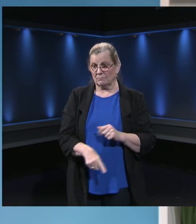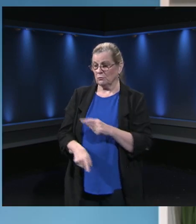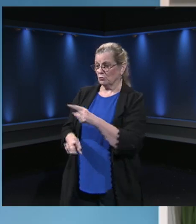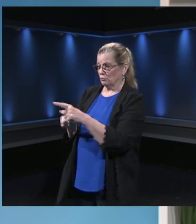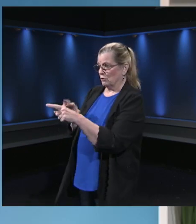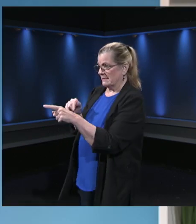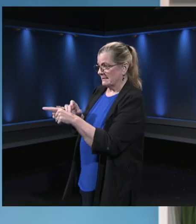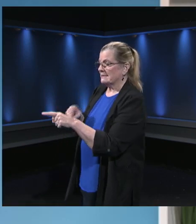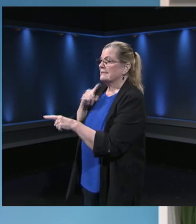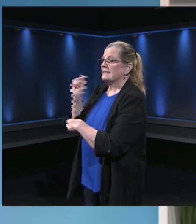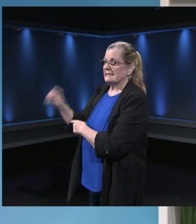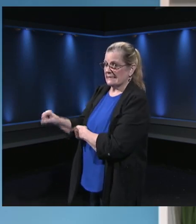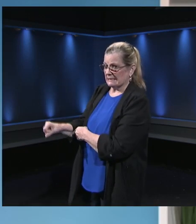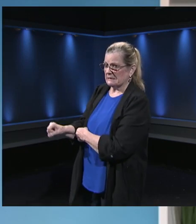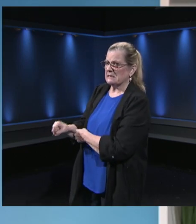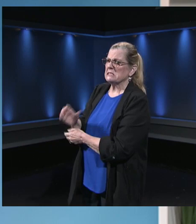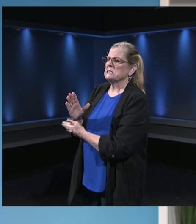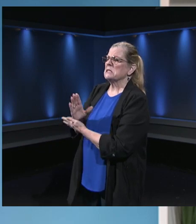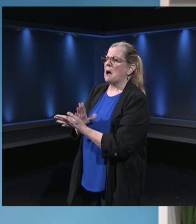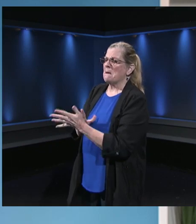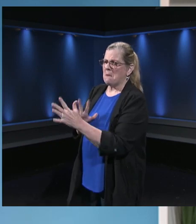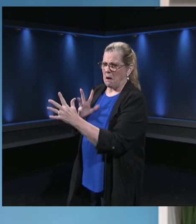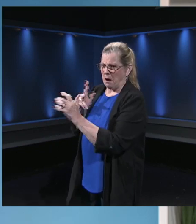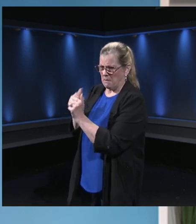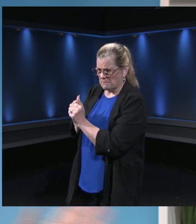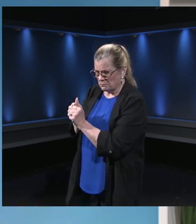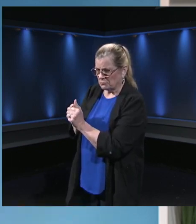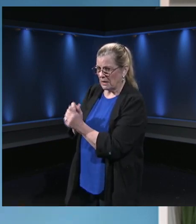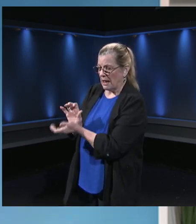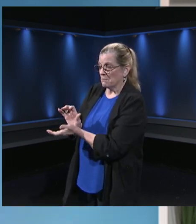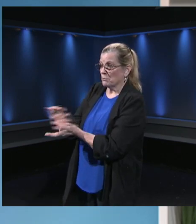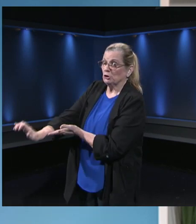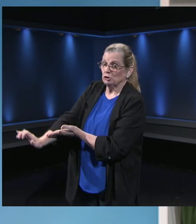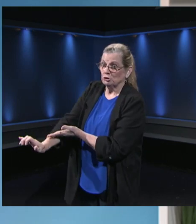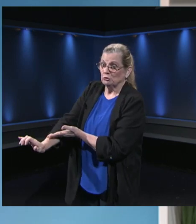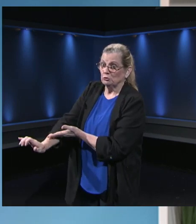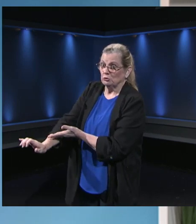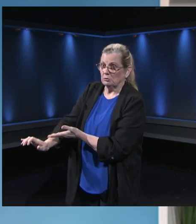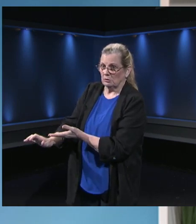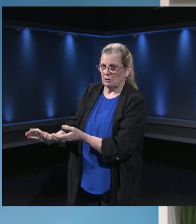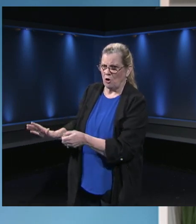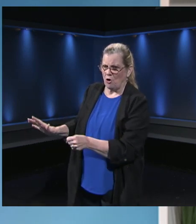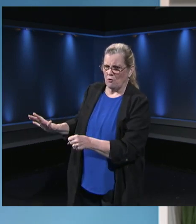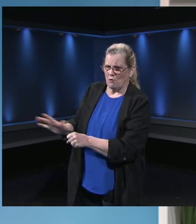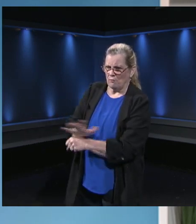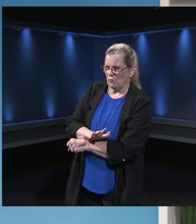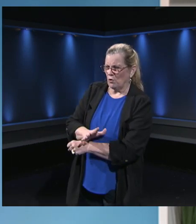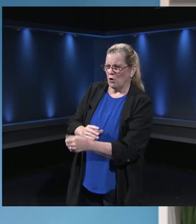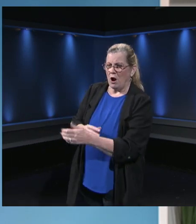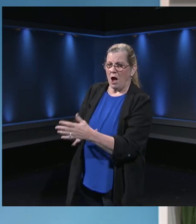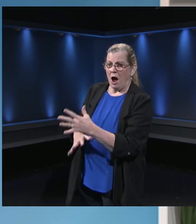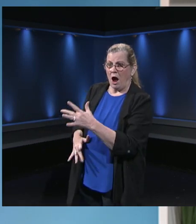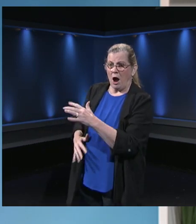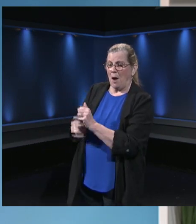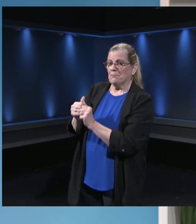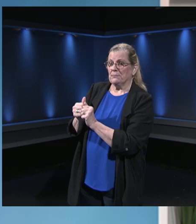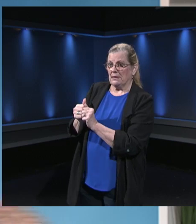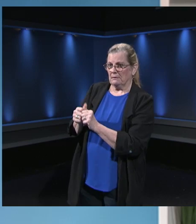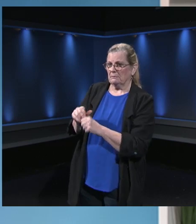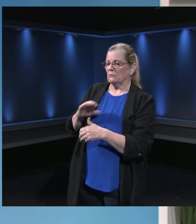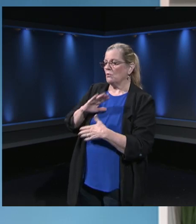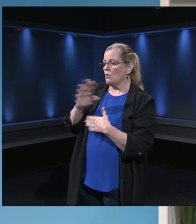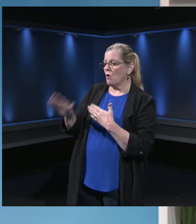Some upgrades will push in the background, you'll never know it happened. But to get the full upgrade experience on any device, not just FCPS,